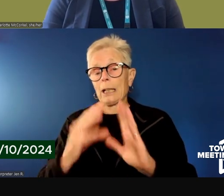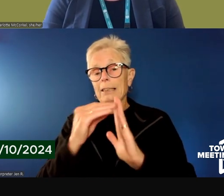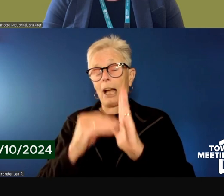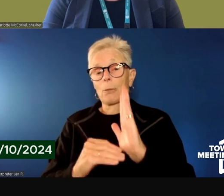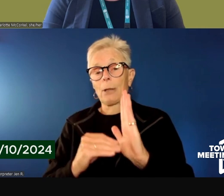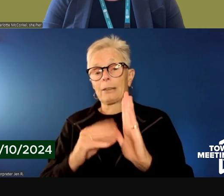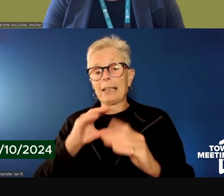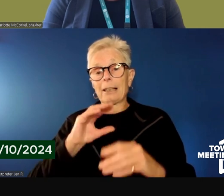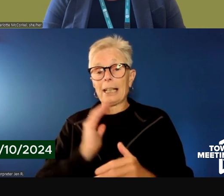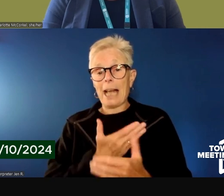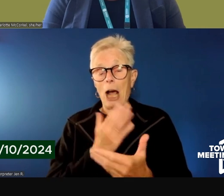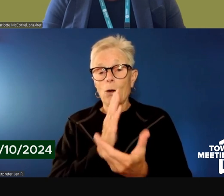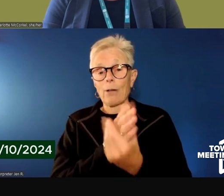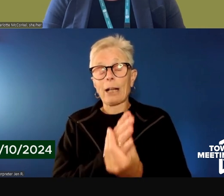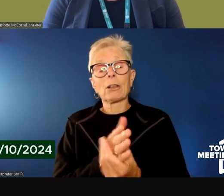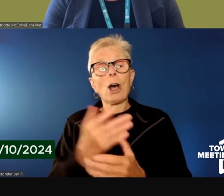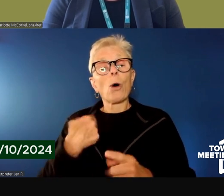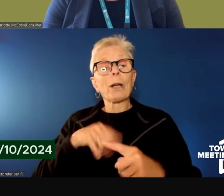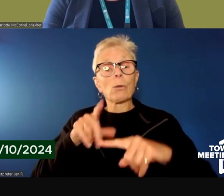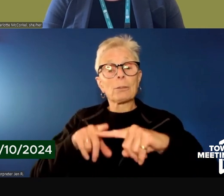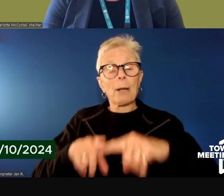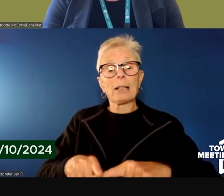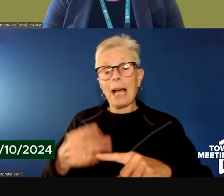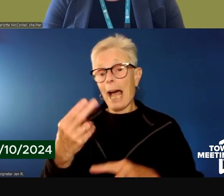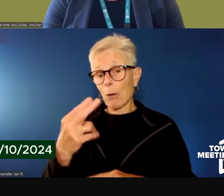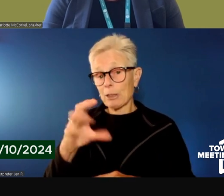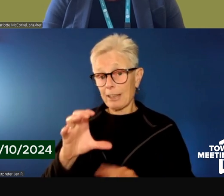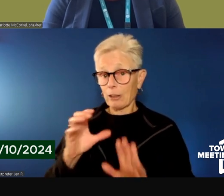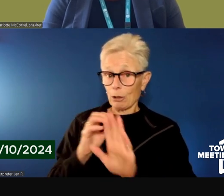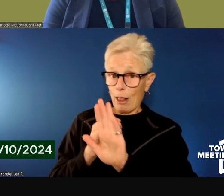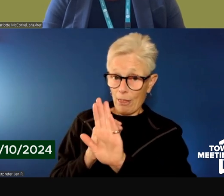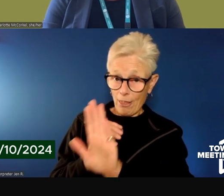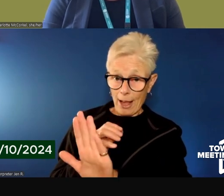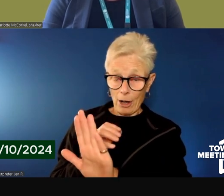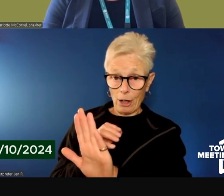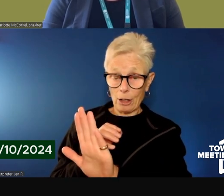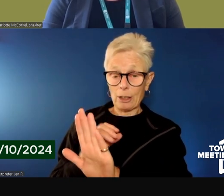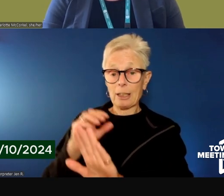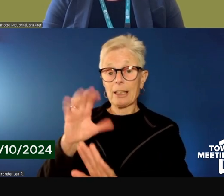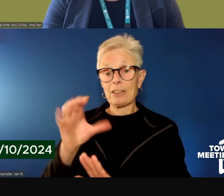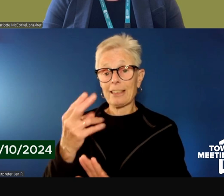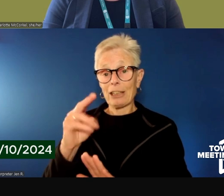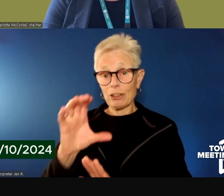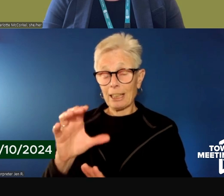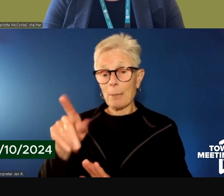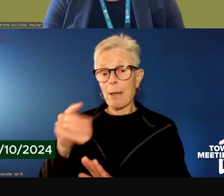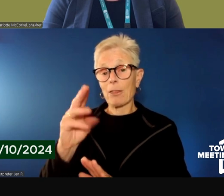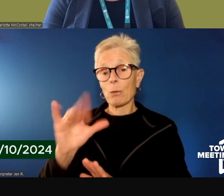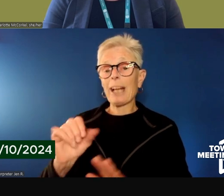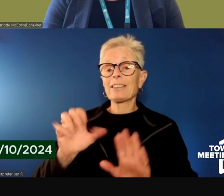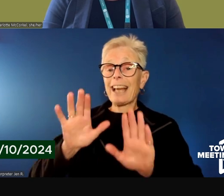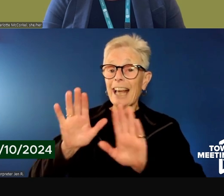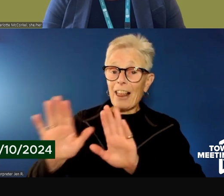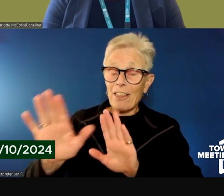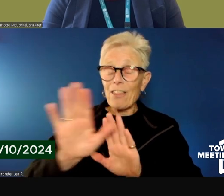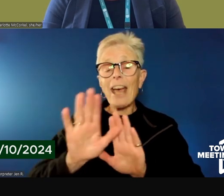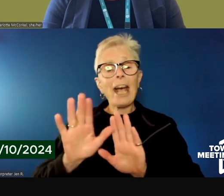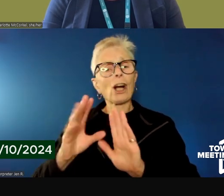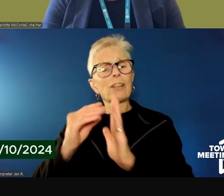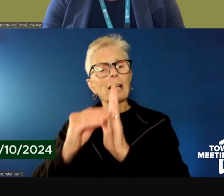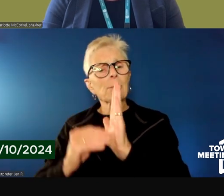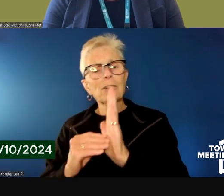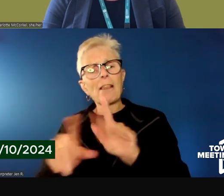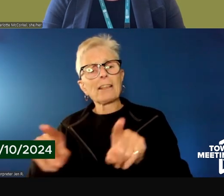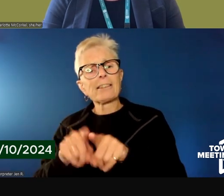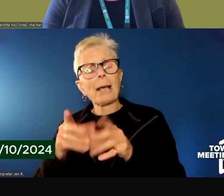in our record. We will rely on the Howard center CHC and pathways documentation in the same way that we